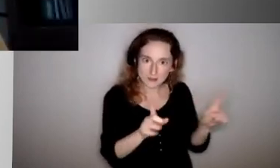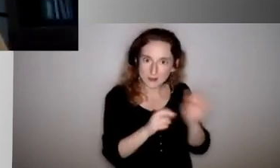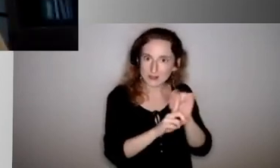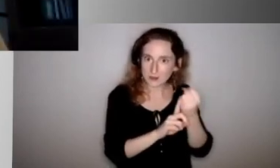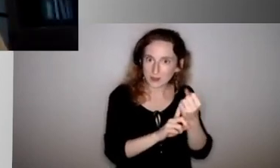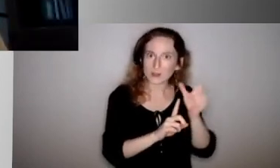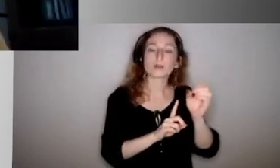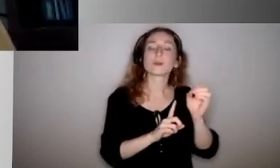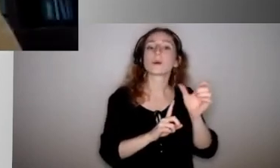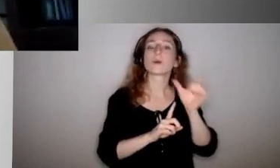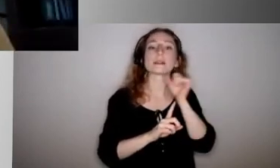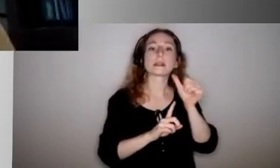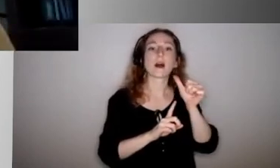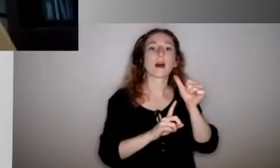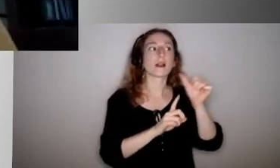person.